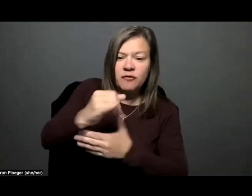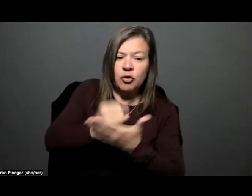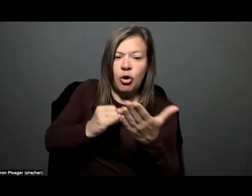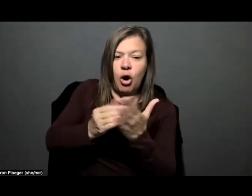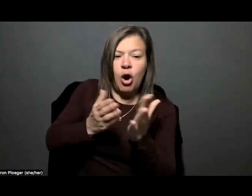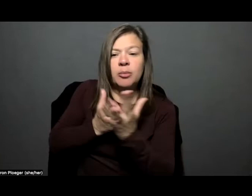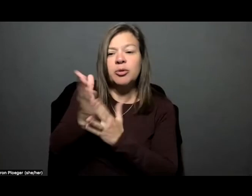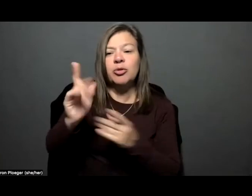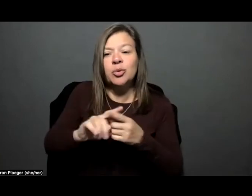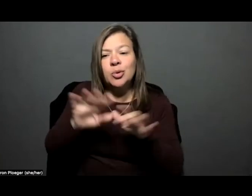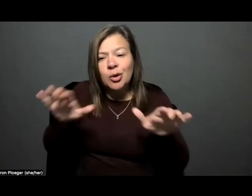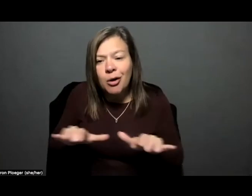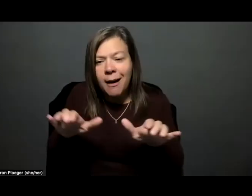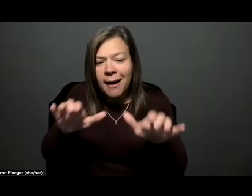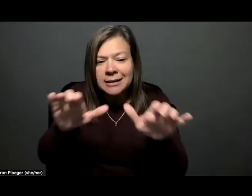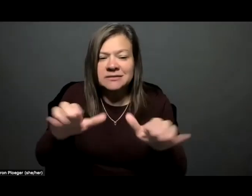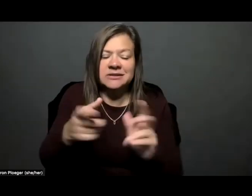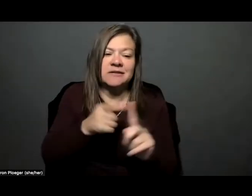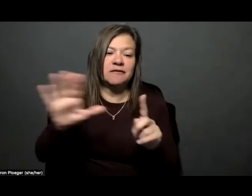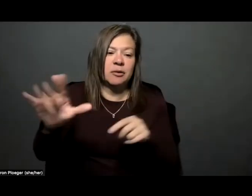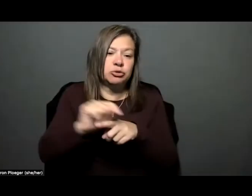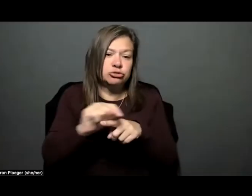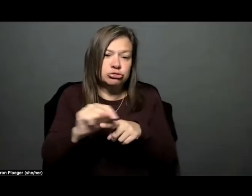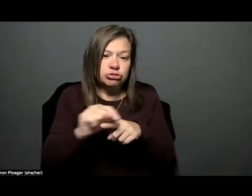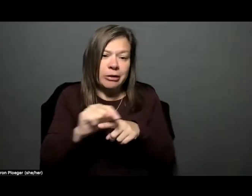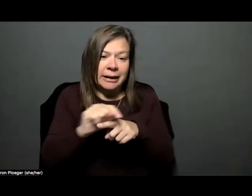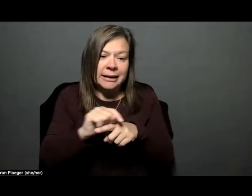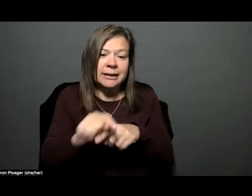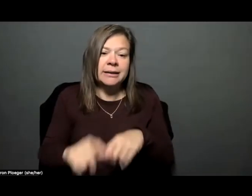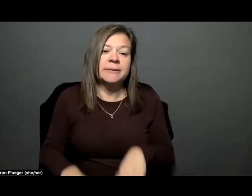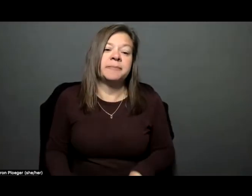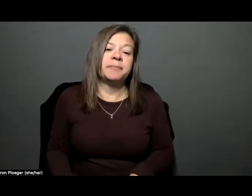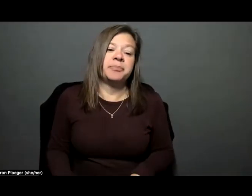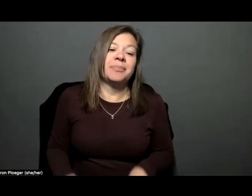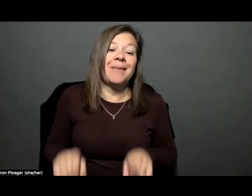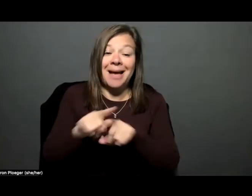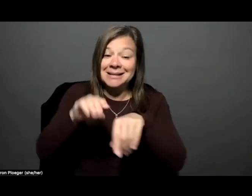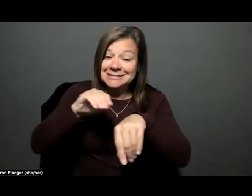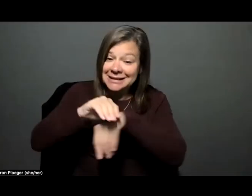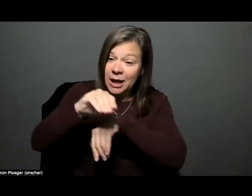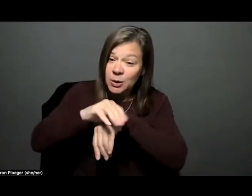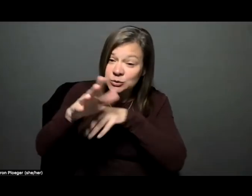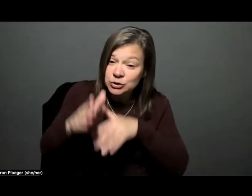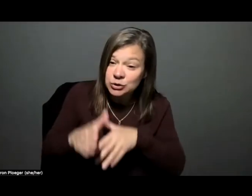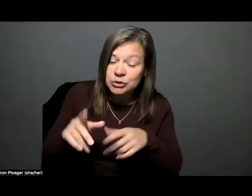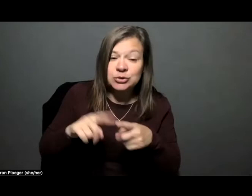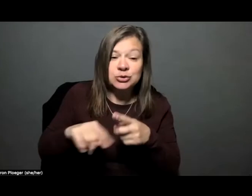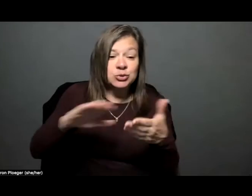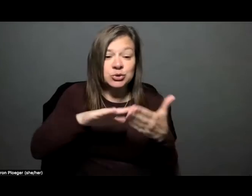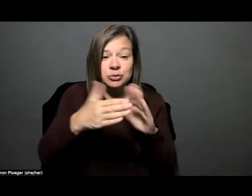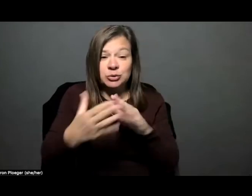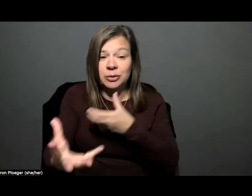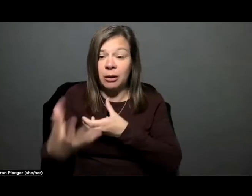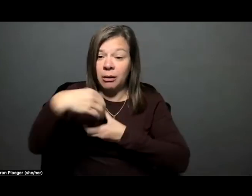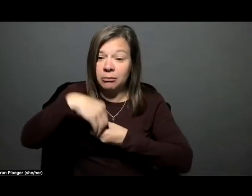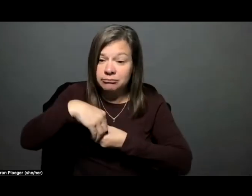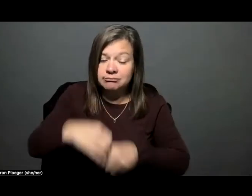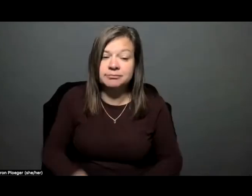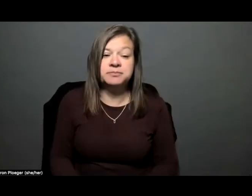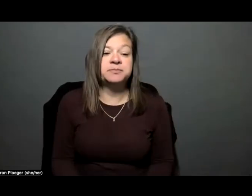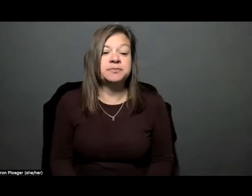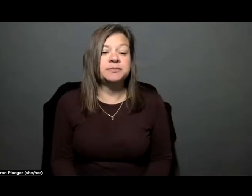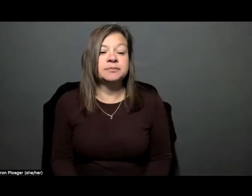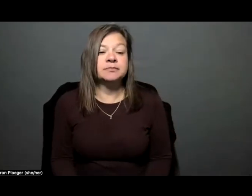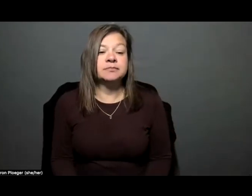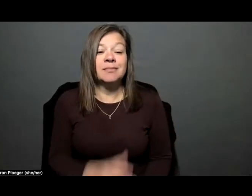activism from her training that she's been doing as a counselor to the community engagement and